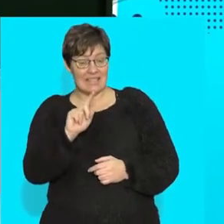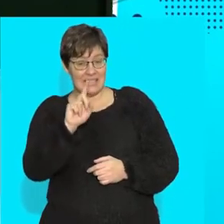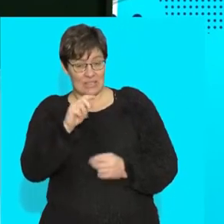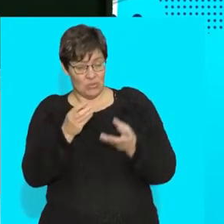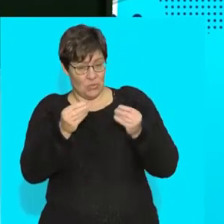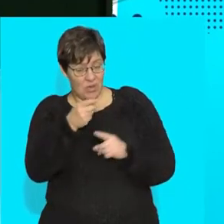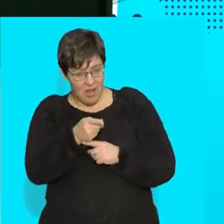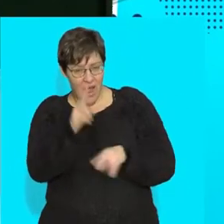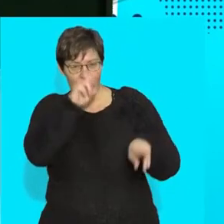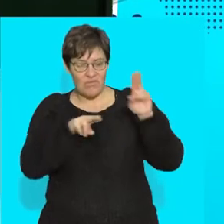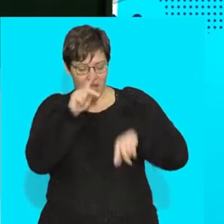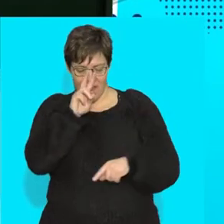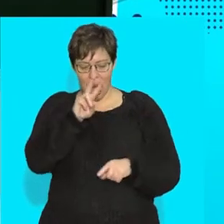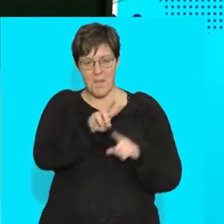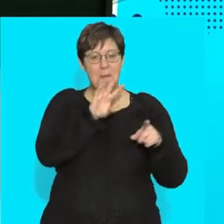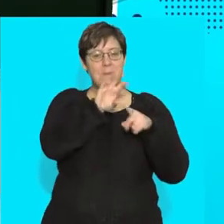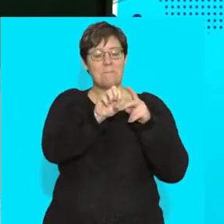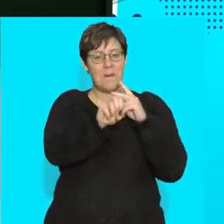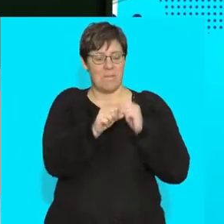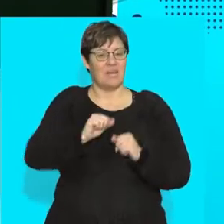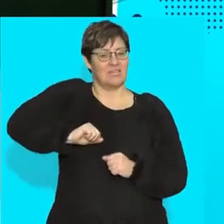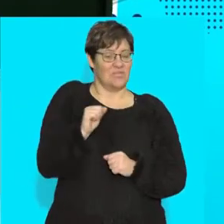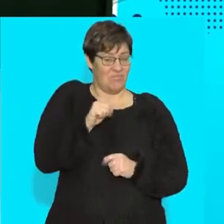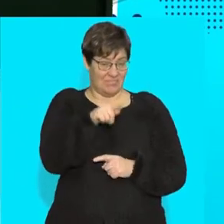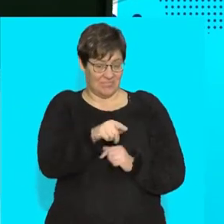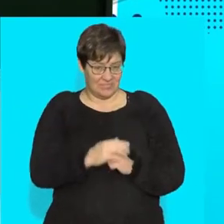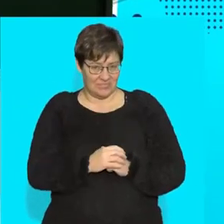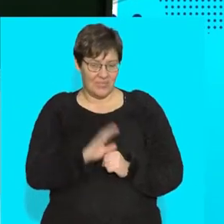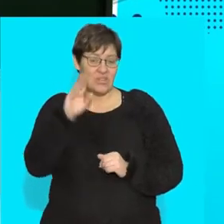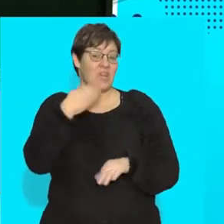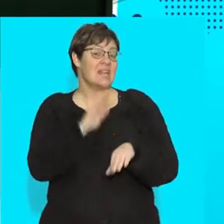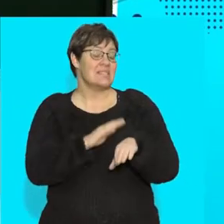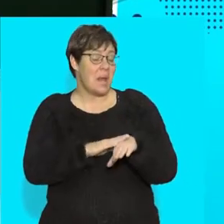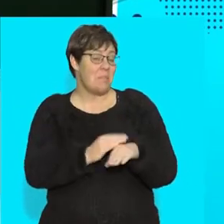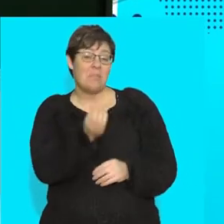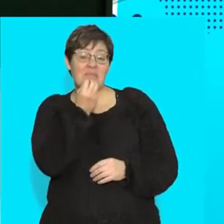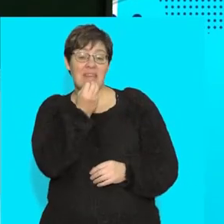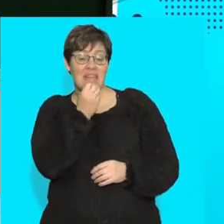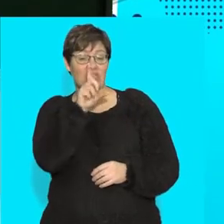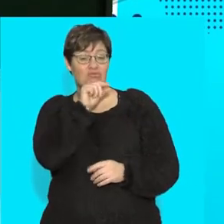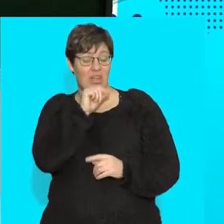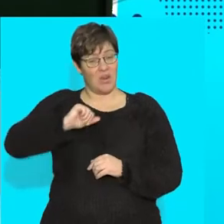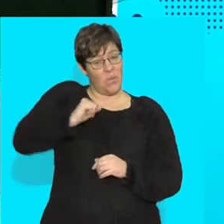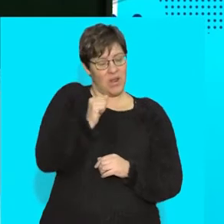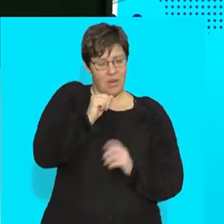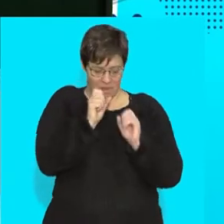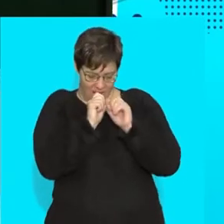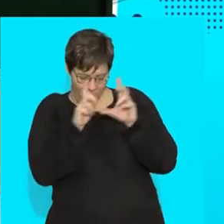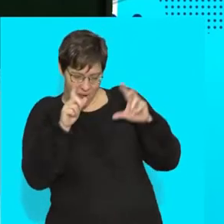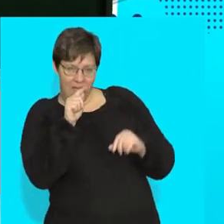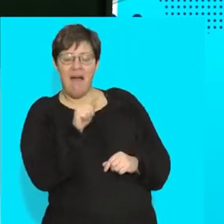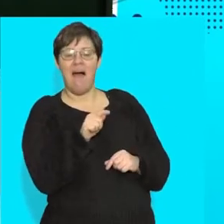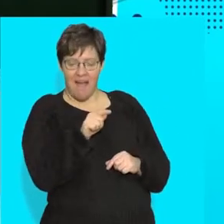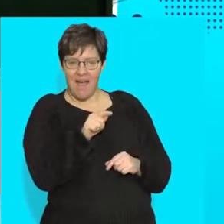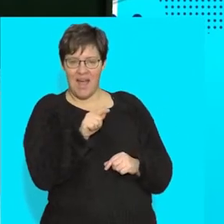look at, all right, just quickly revise, you can actually find on your chicken wing. All right. So next time you eat your chicken wing, maybe you're just a little bit